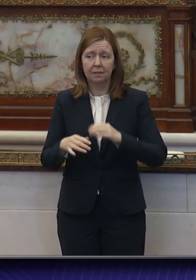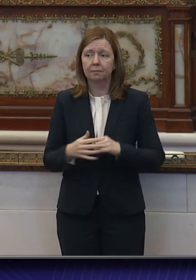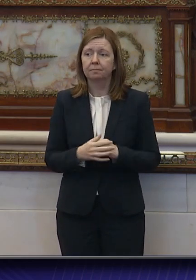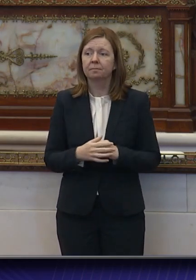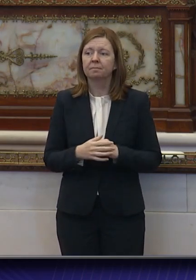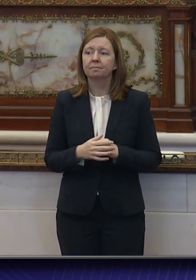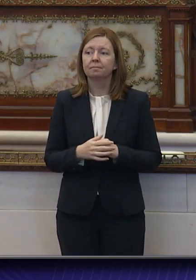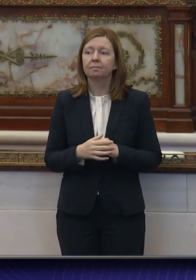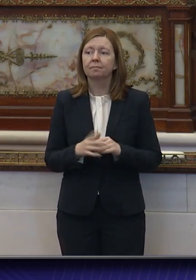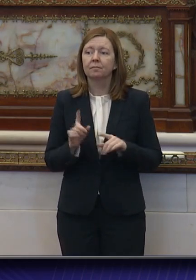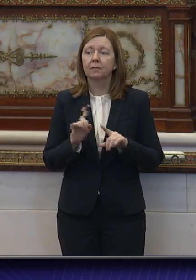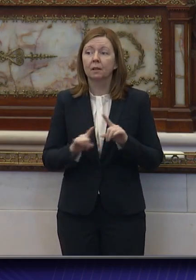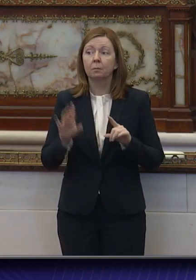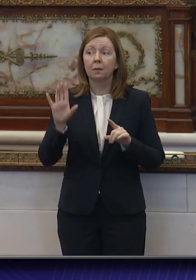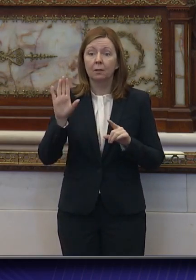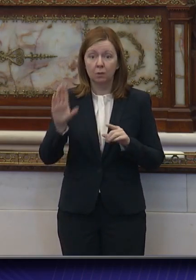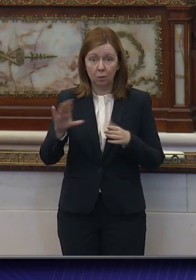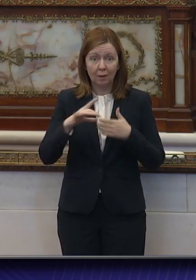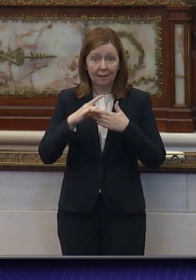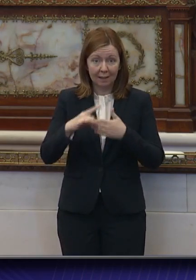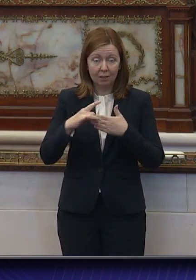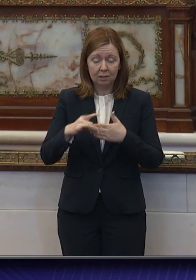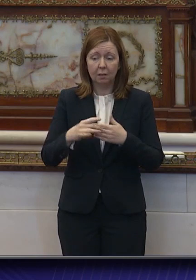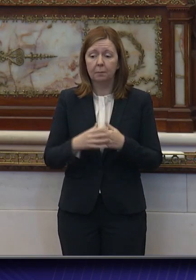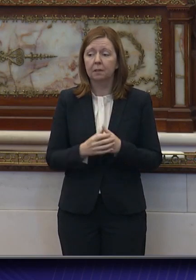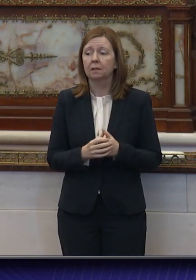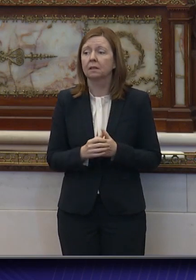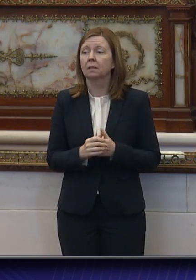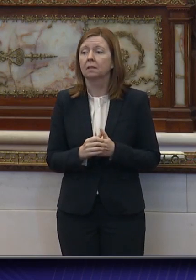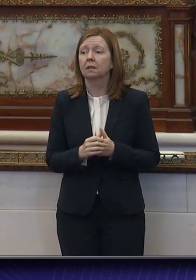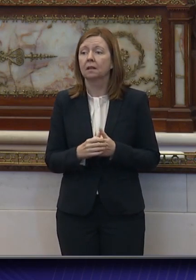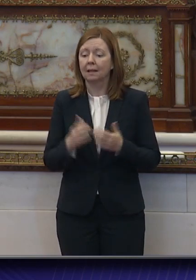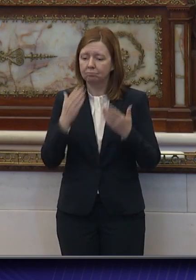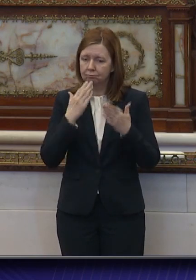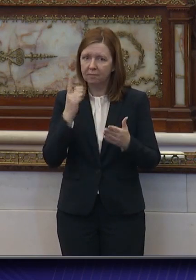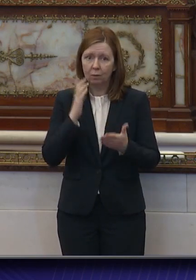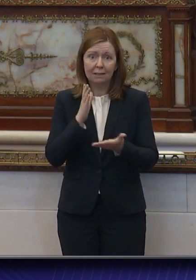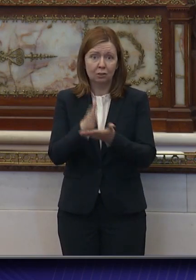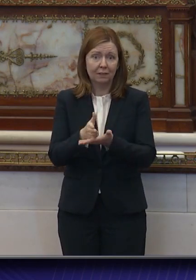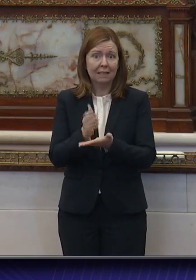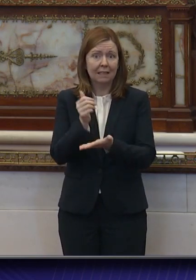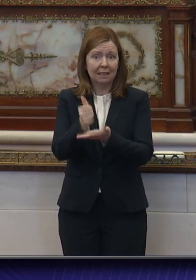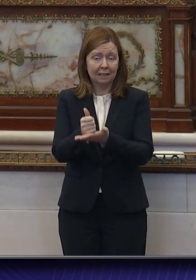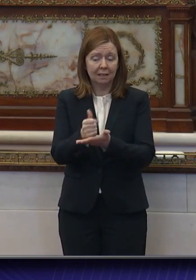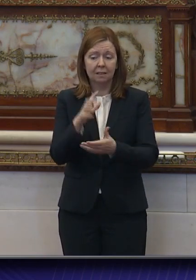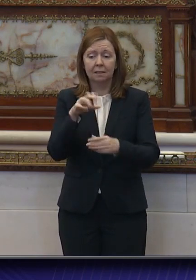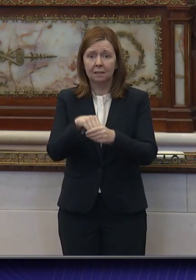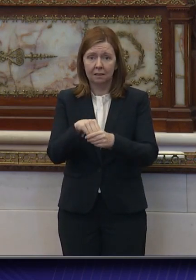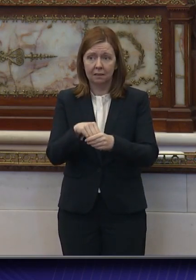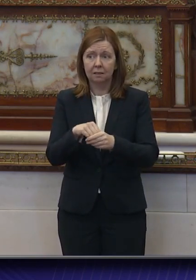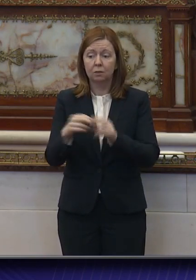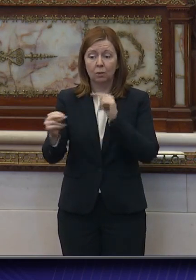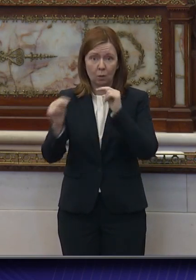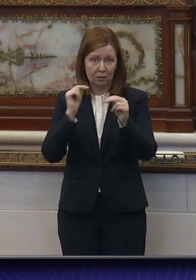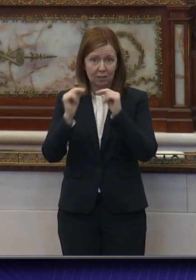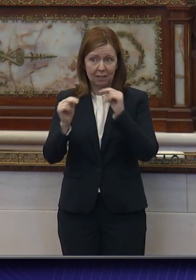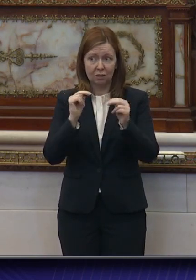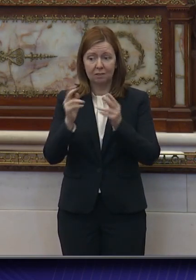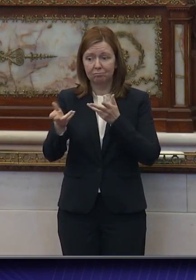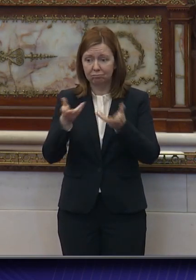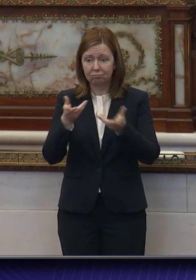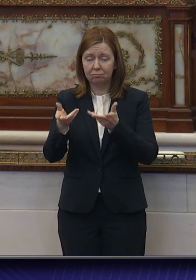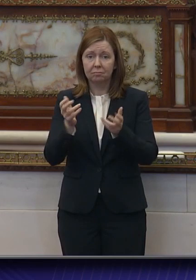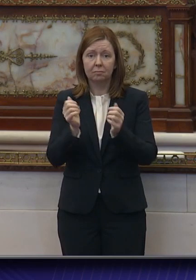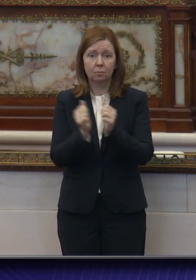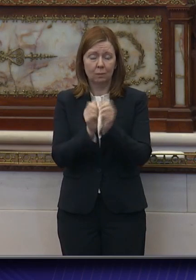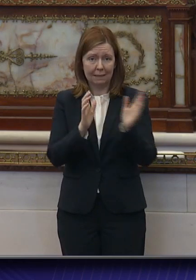and what your leadership, and I thank you for intervening in this negotiations dialogue and joint